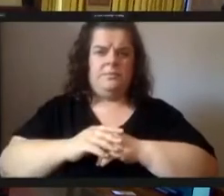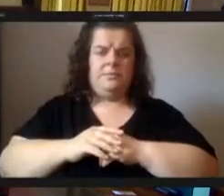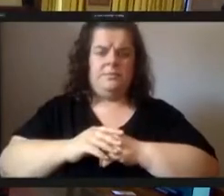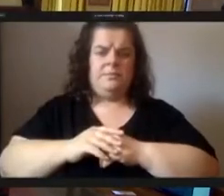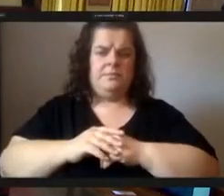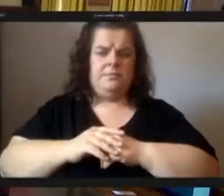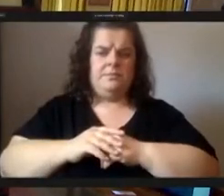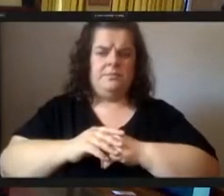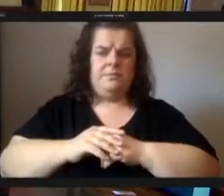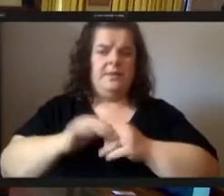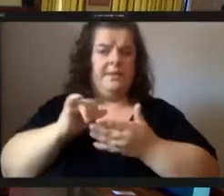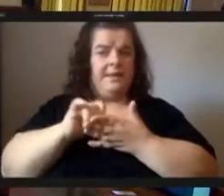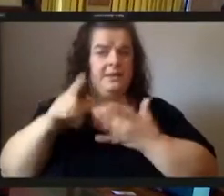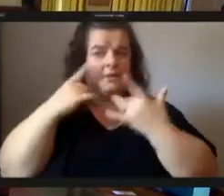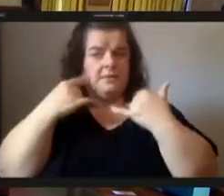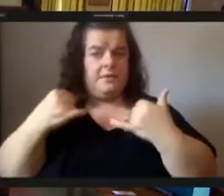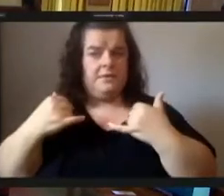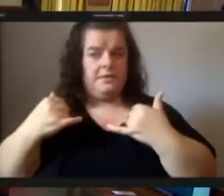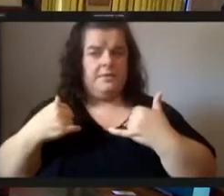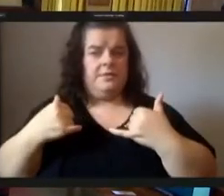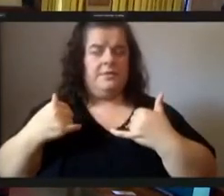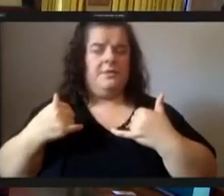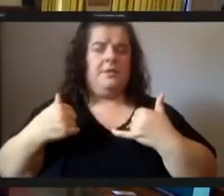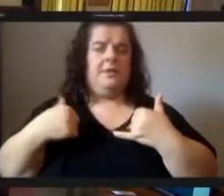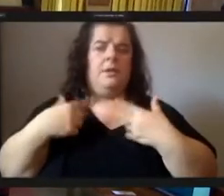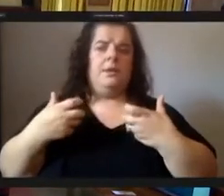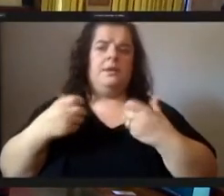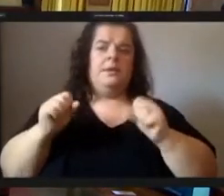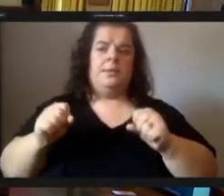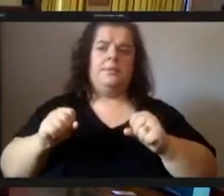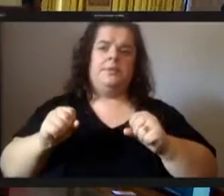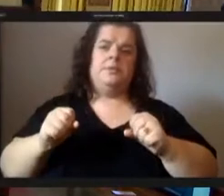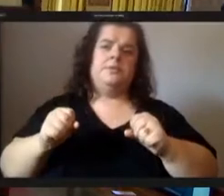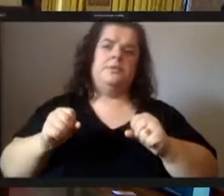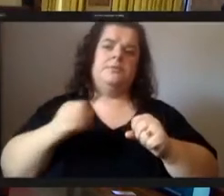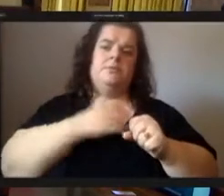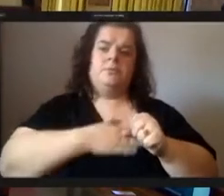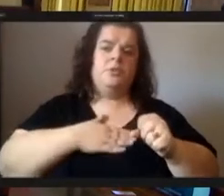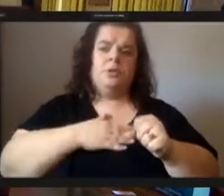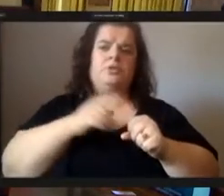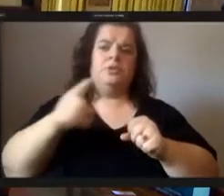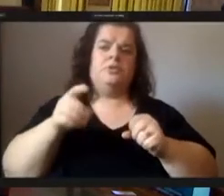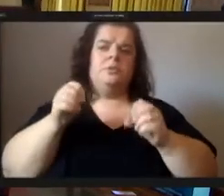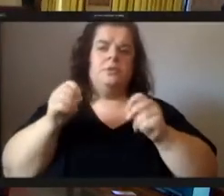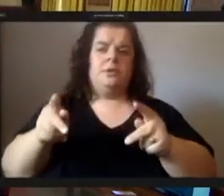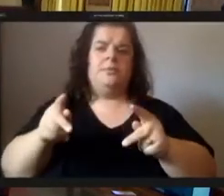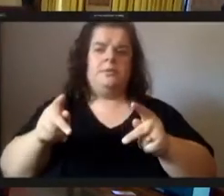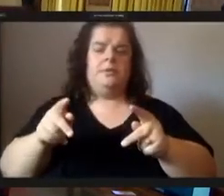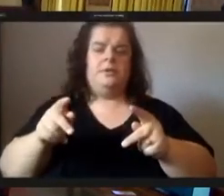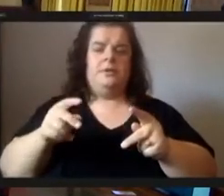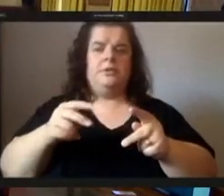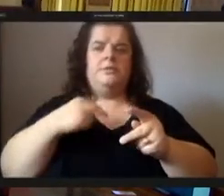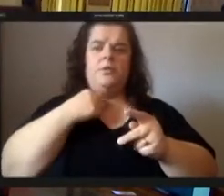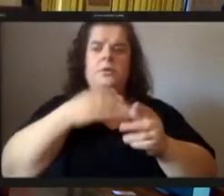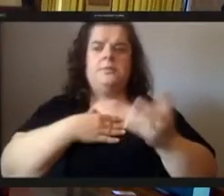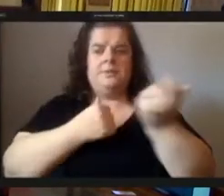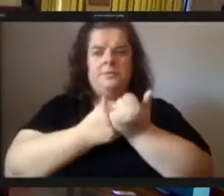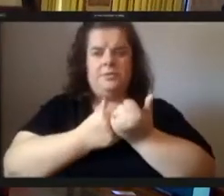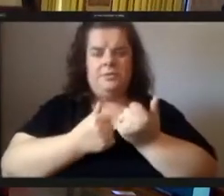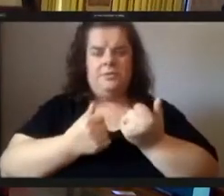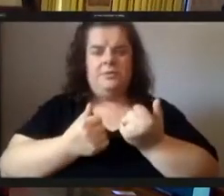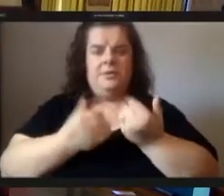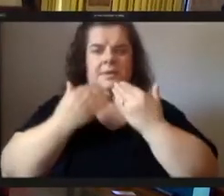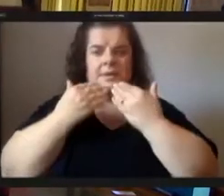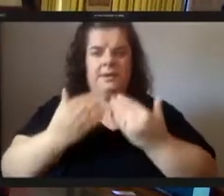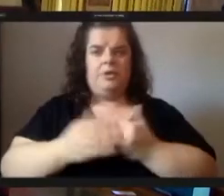so that's all for today i just wanted to be able to voice that and i appreciate y'all giving the opportunity to do so and thank